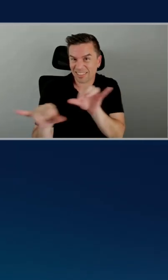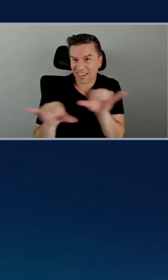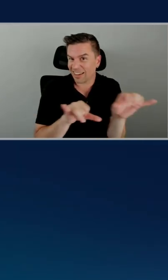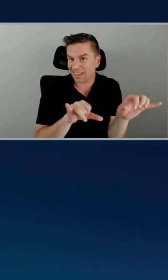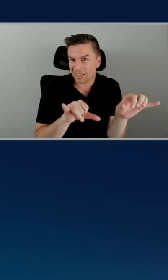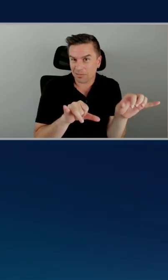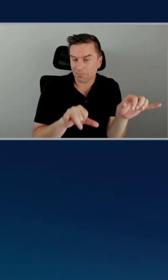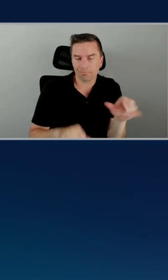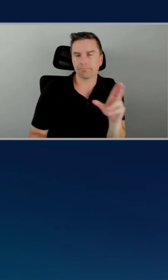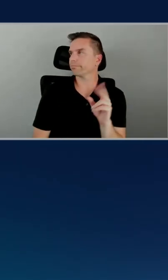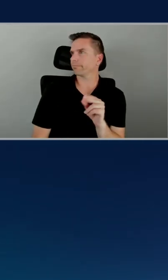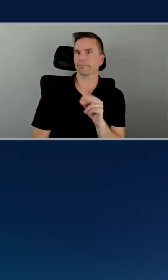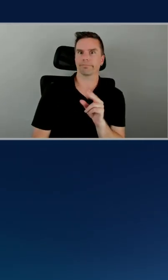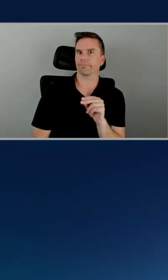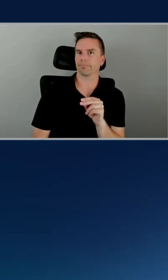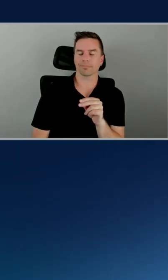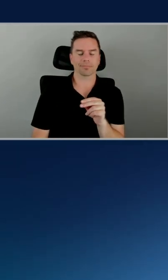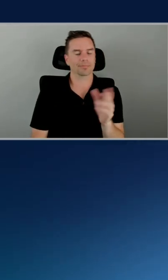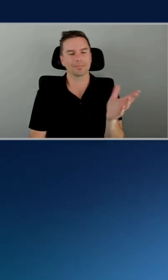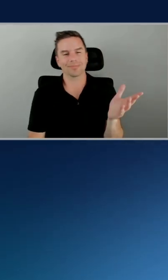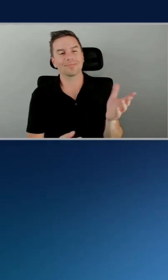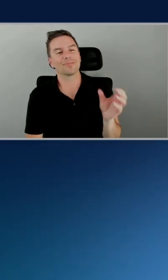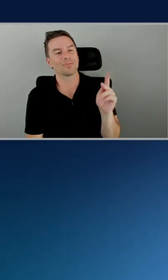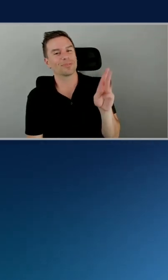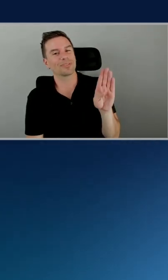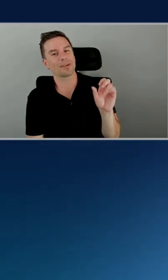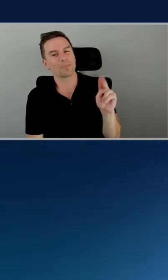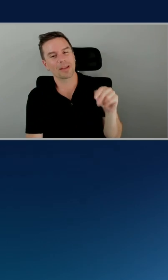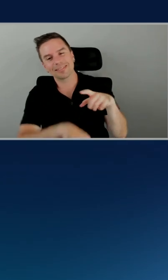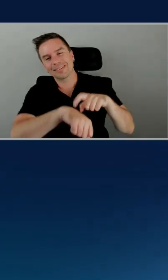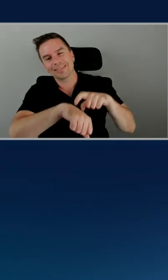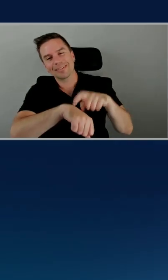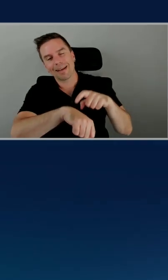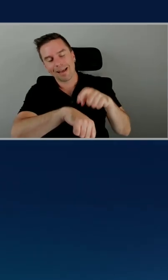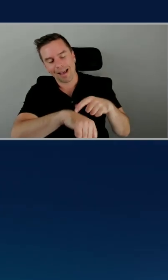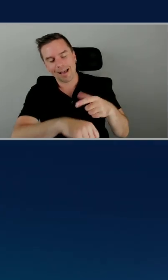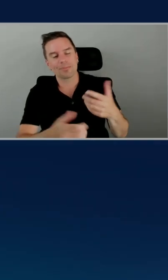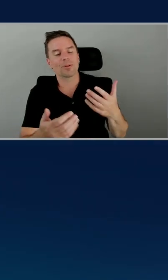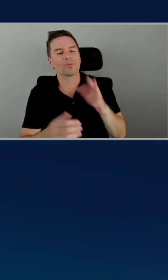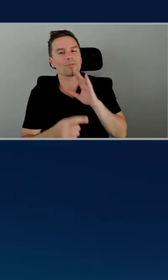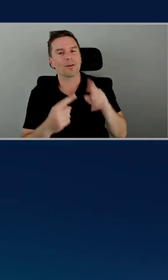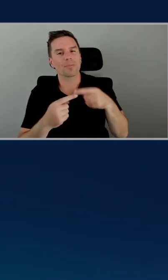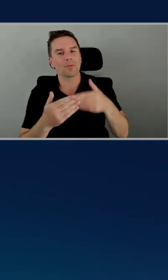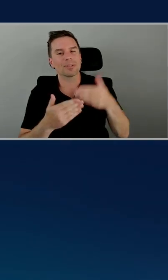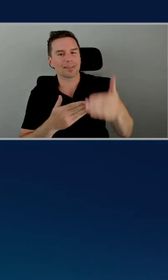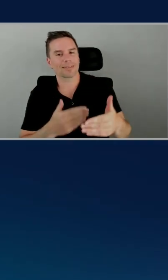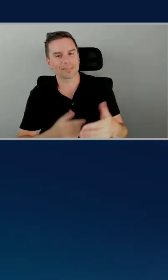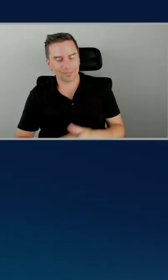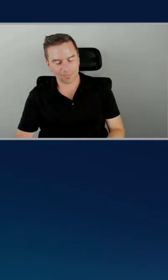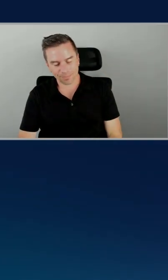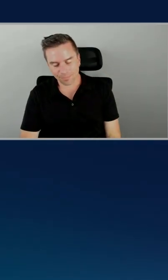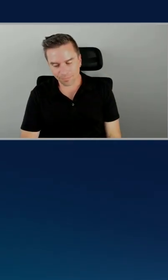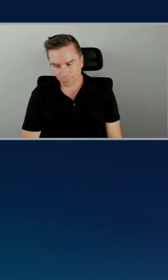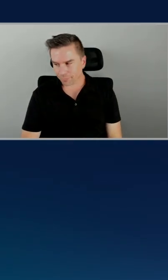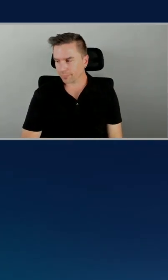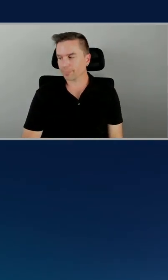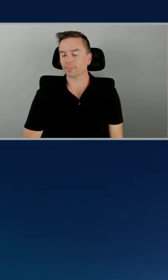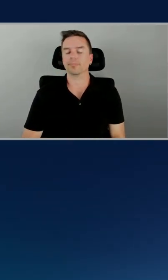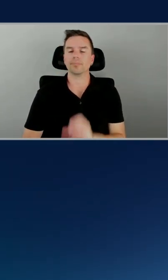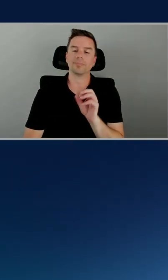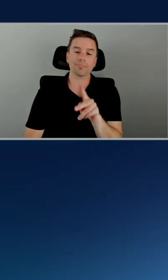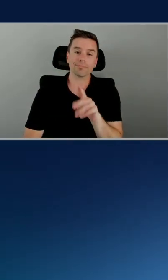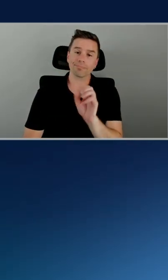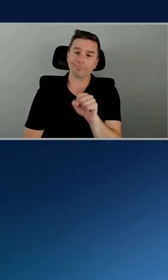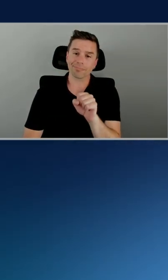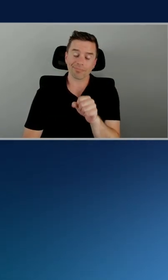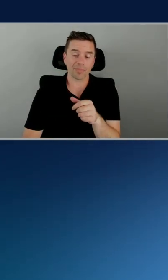We are running short of time though, Ben. I want to talk about what's next for monks. Yeah. Well, I mean, we're obviously in